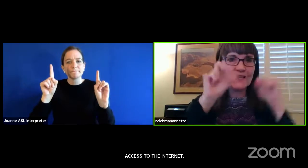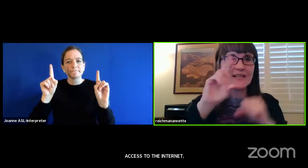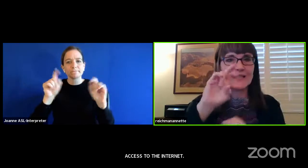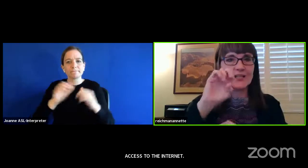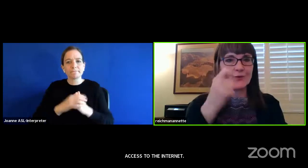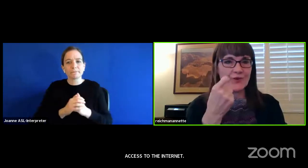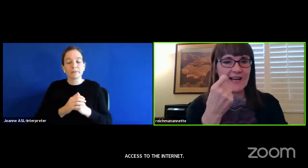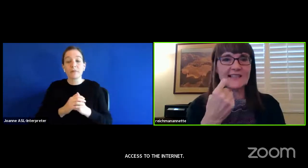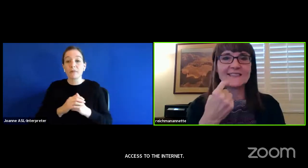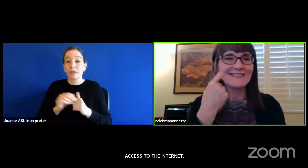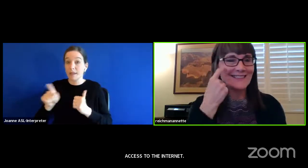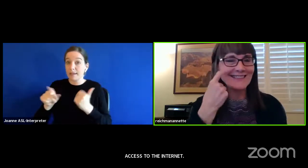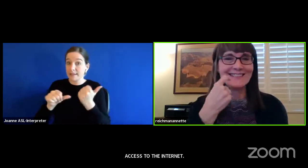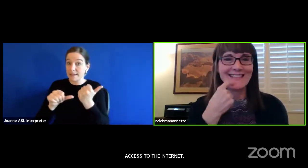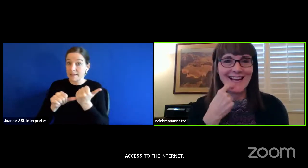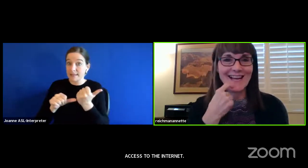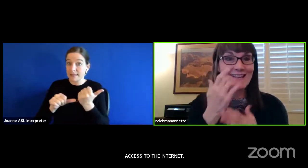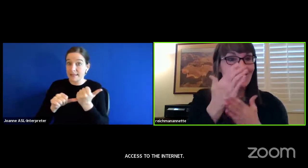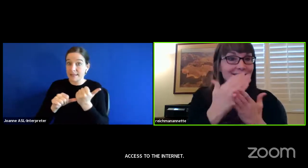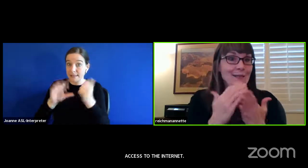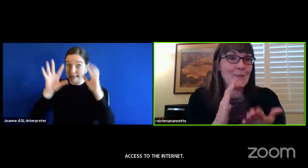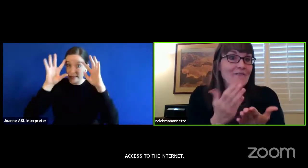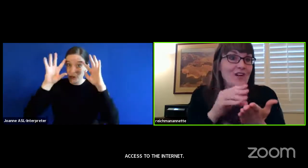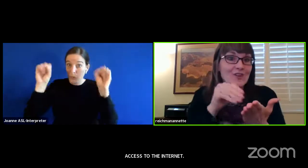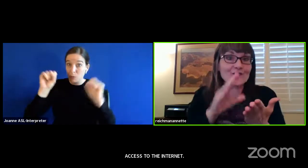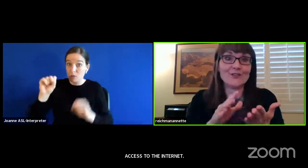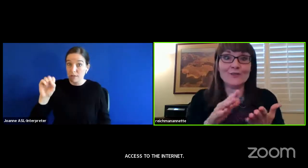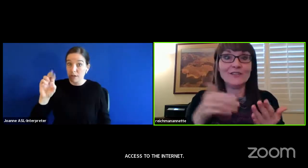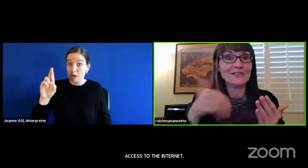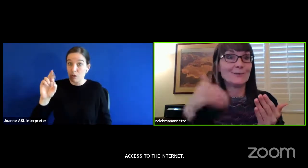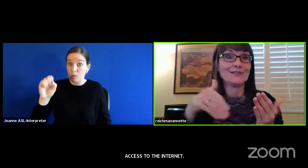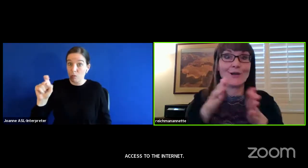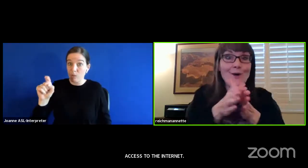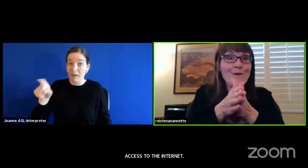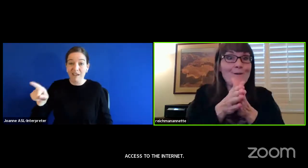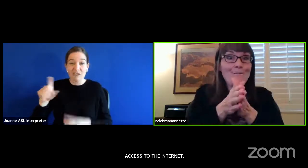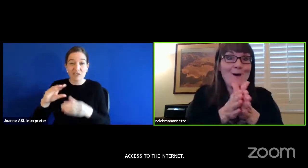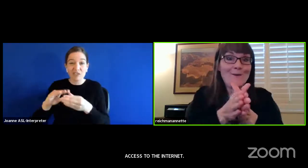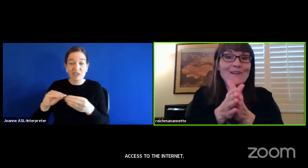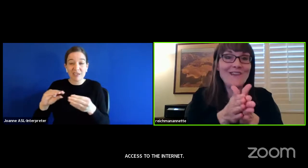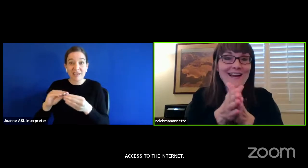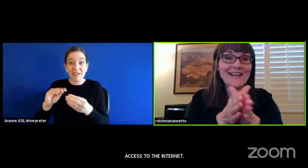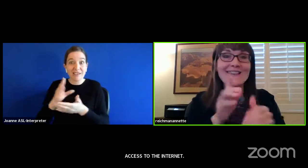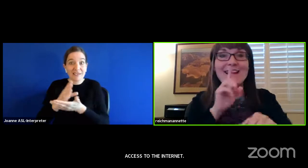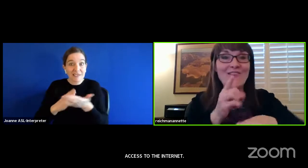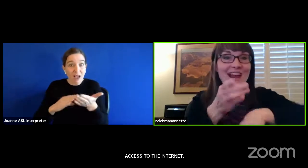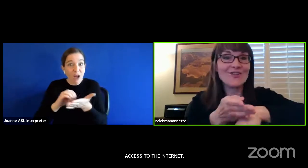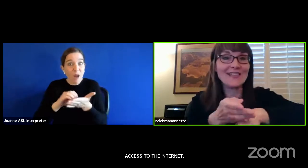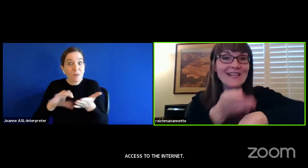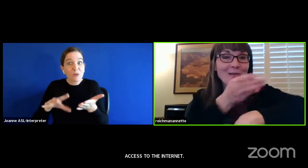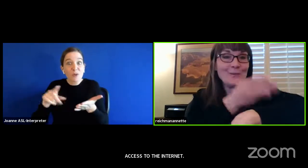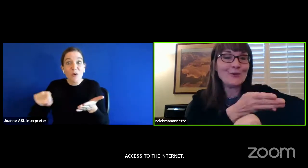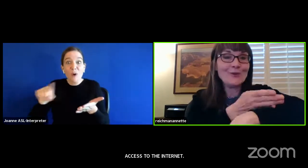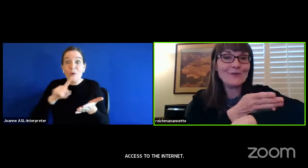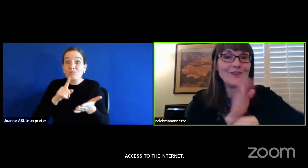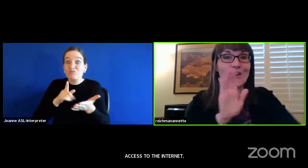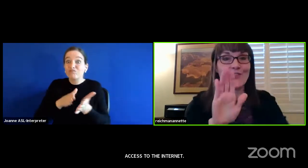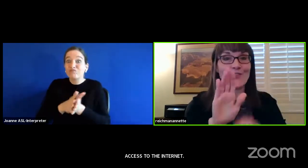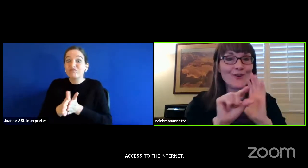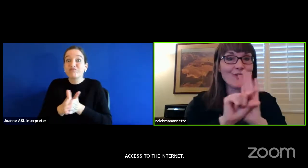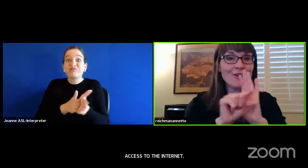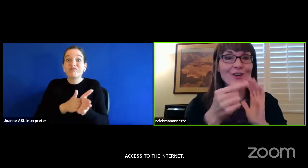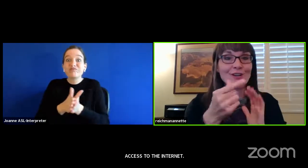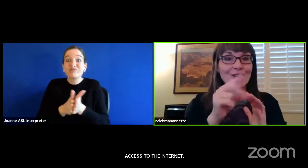Superintendent Rex just said that some of our students were so motivated, they've actually improved